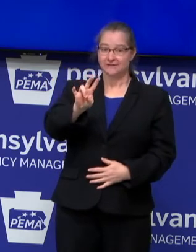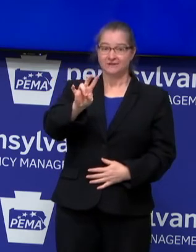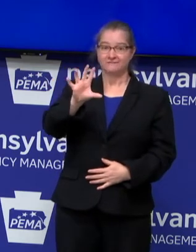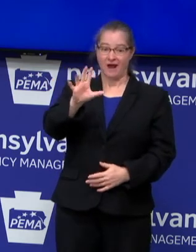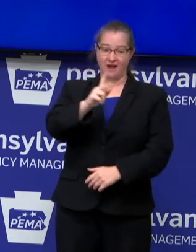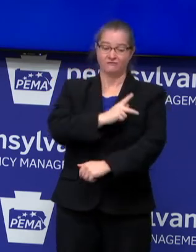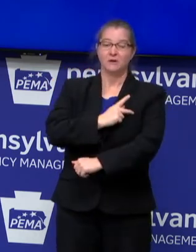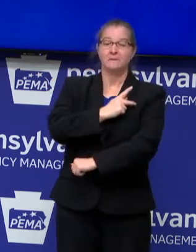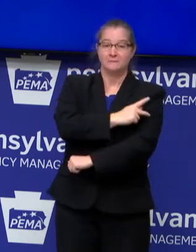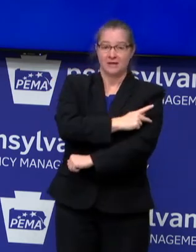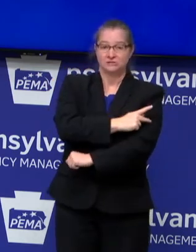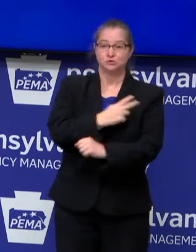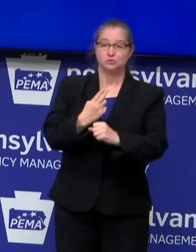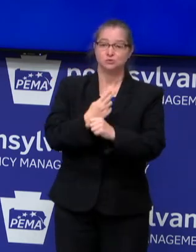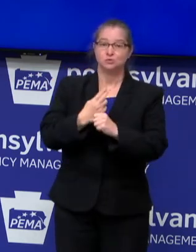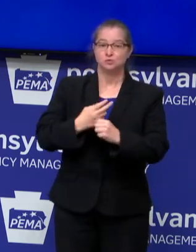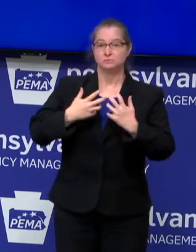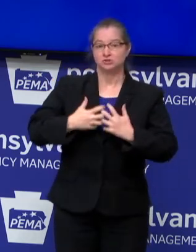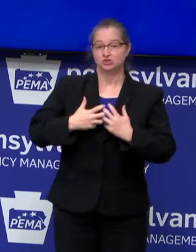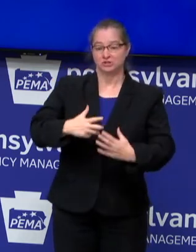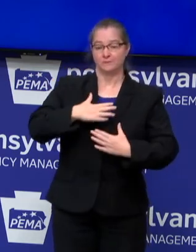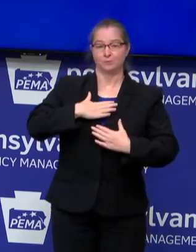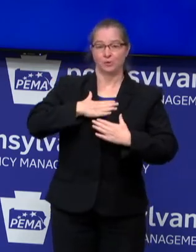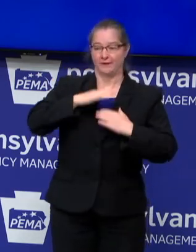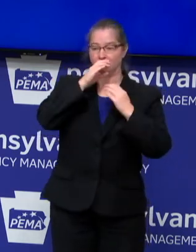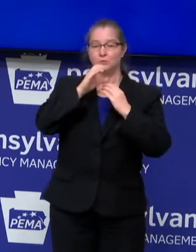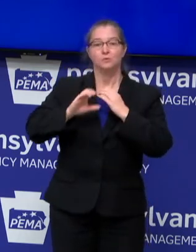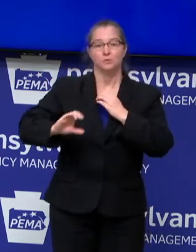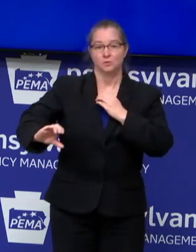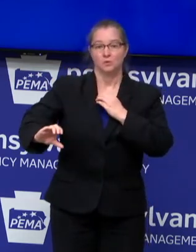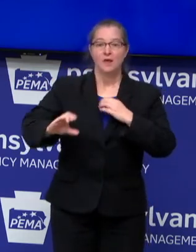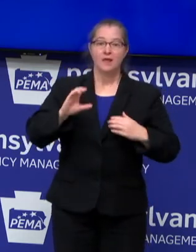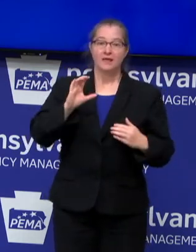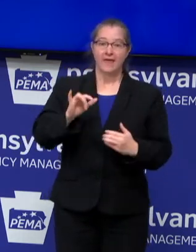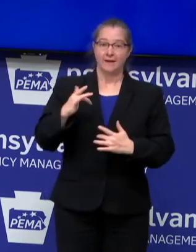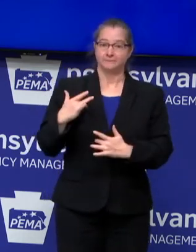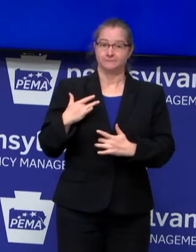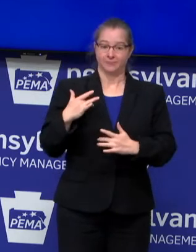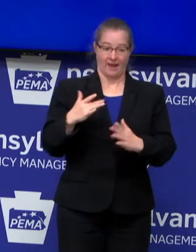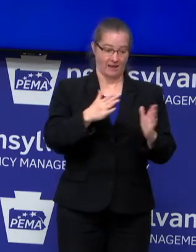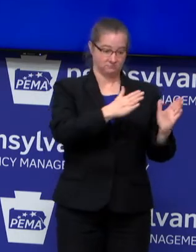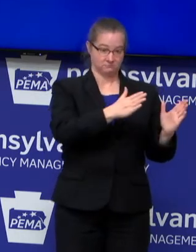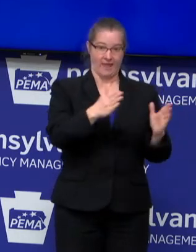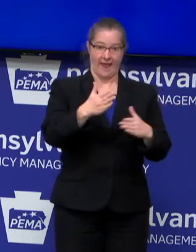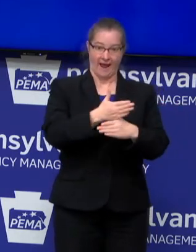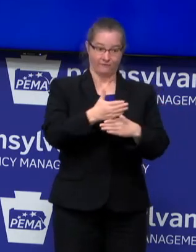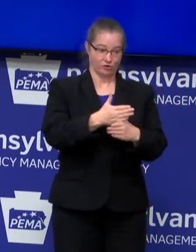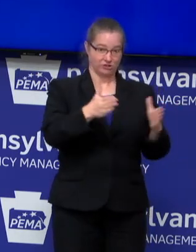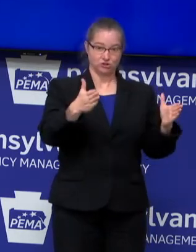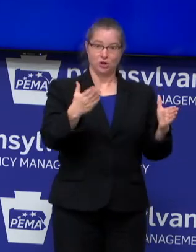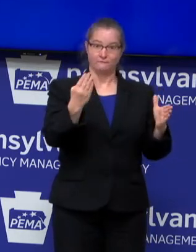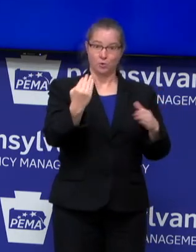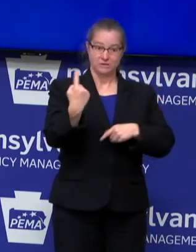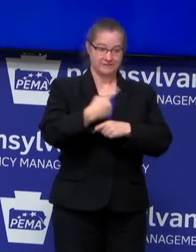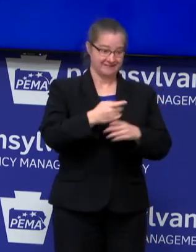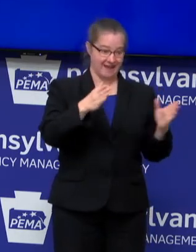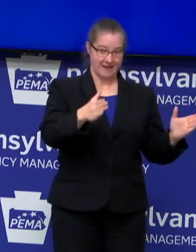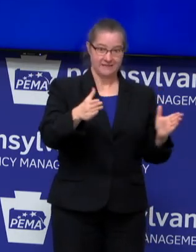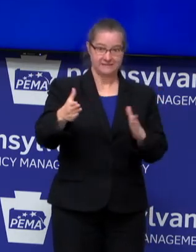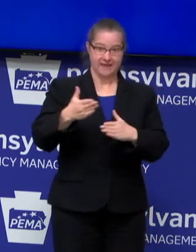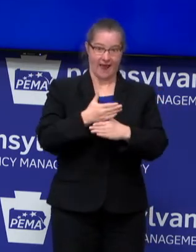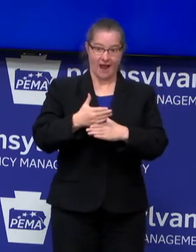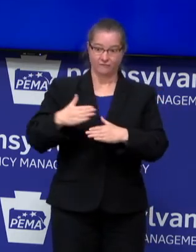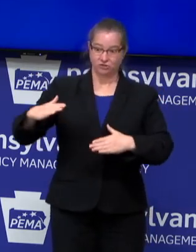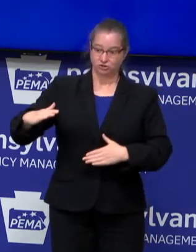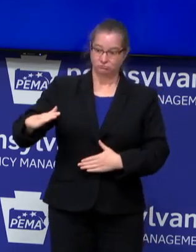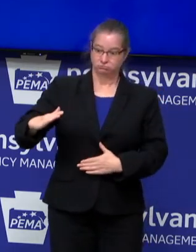patients on a ventilator. The trend in the 14-day moving average of the number of hospitalized